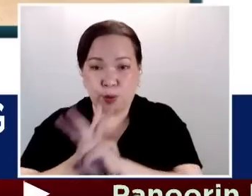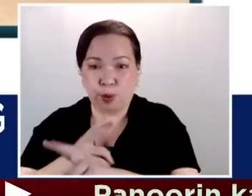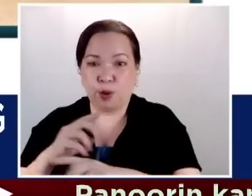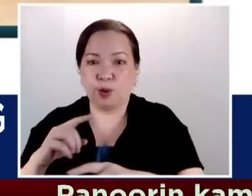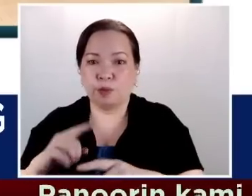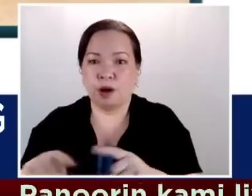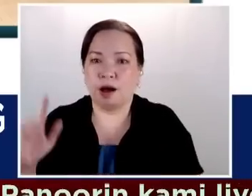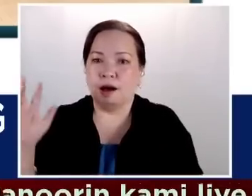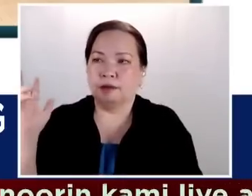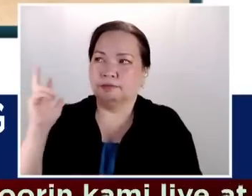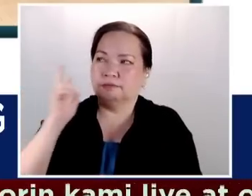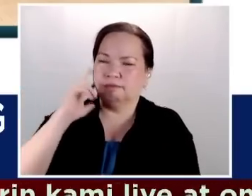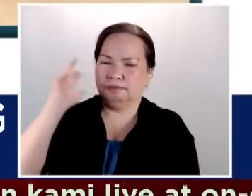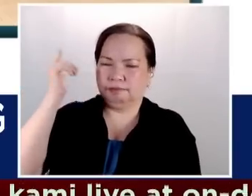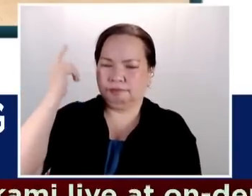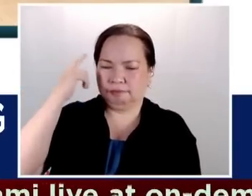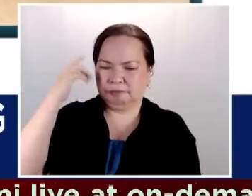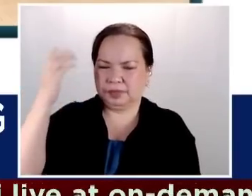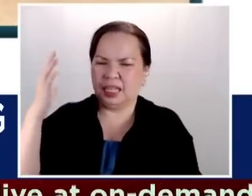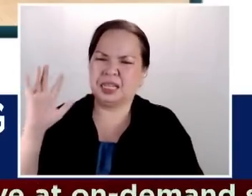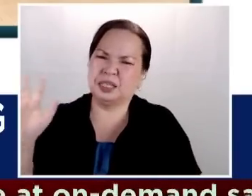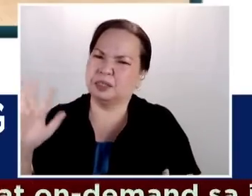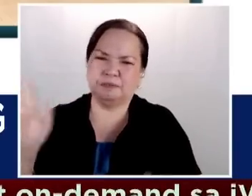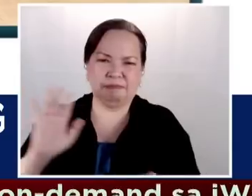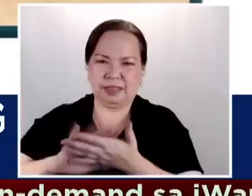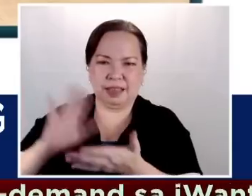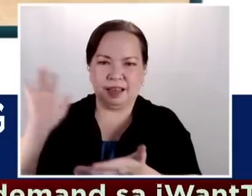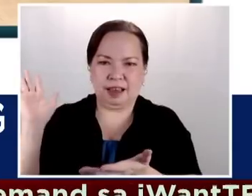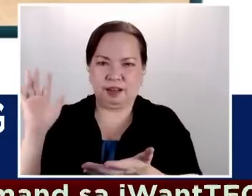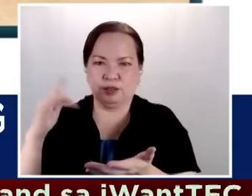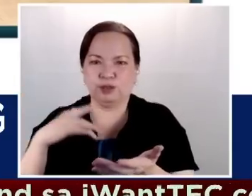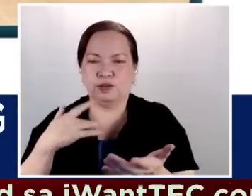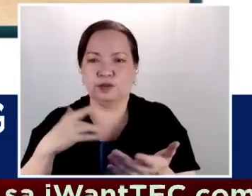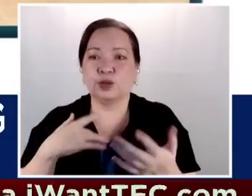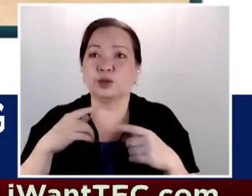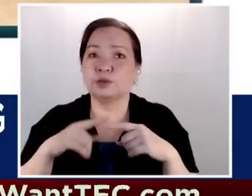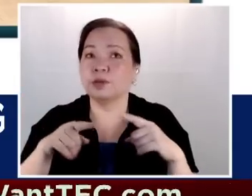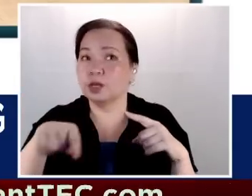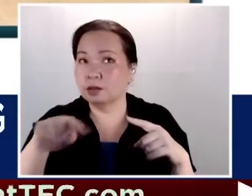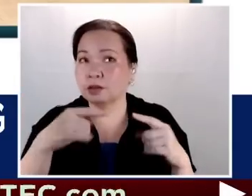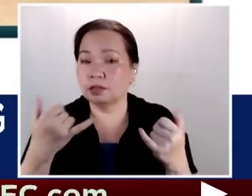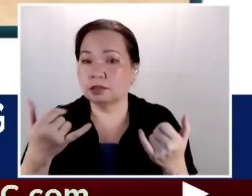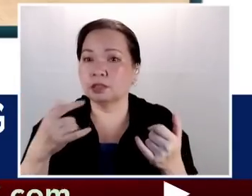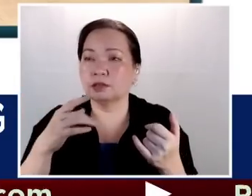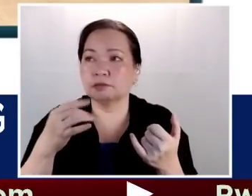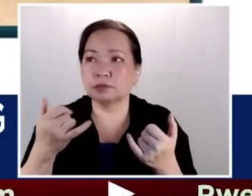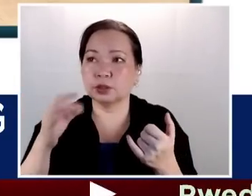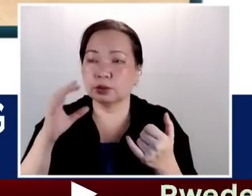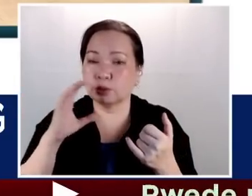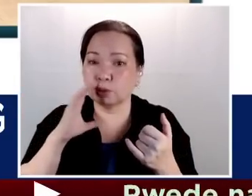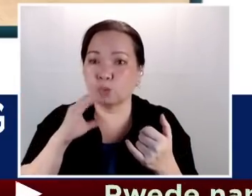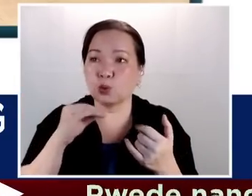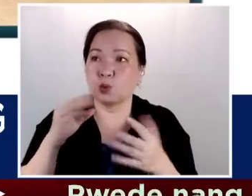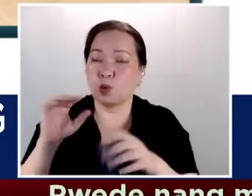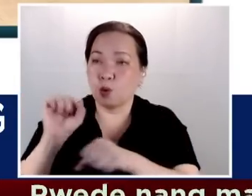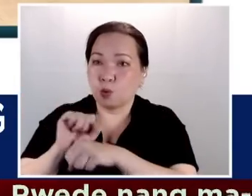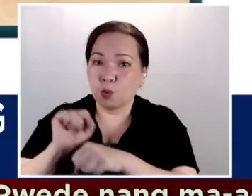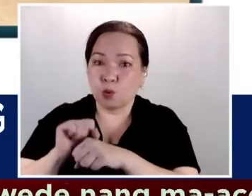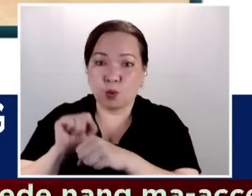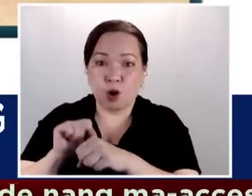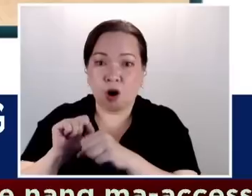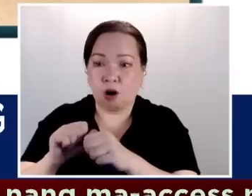it's quite high. They will see to it that the contractors that will work will provide or will give us